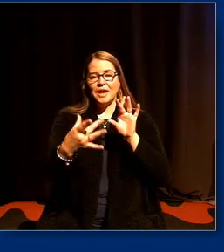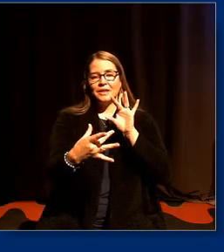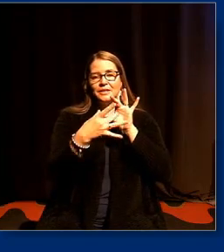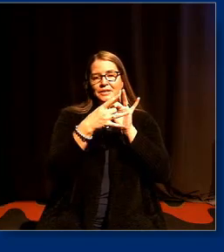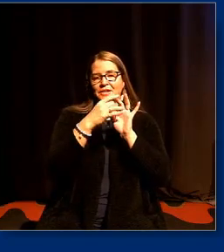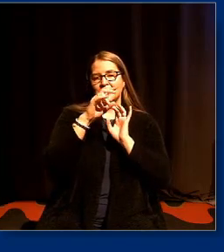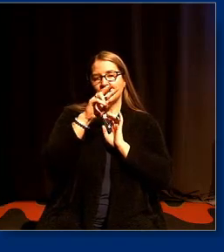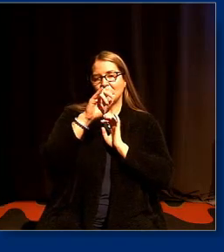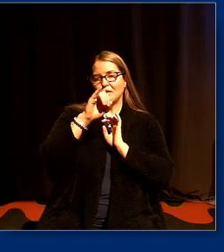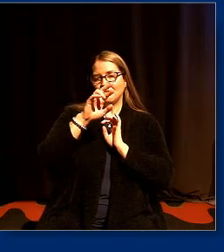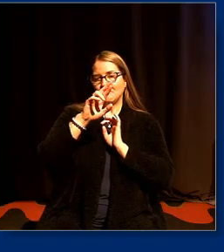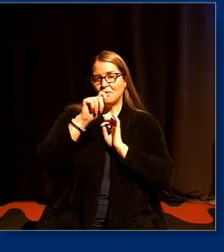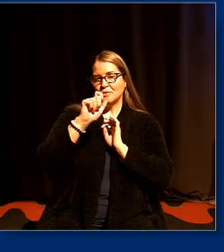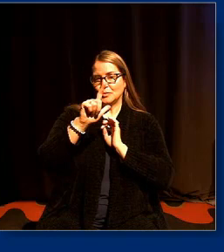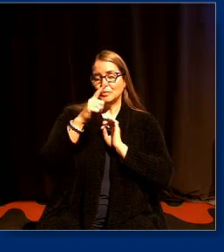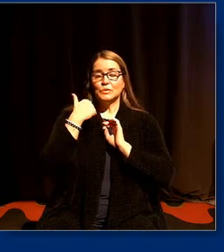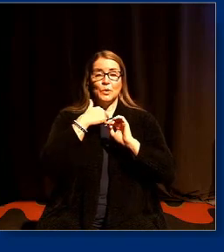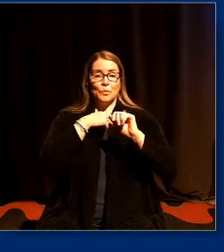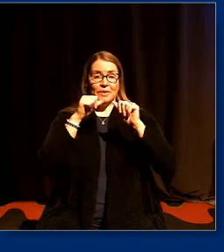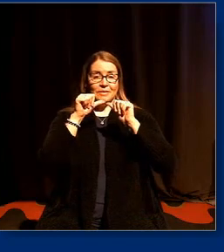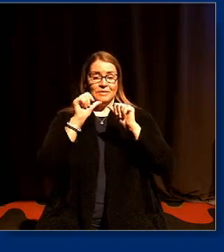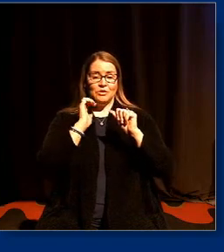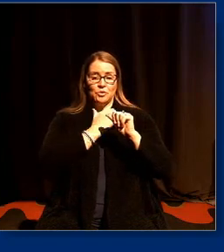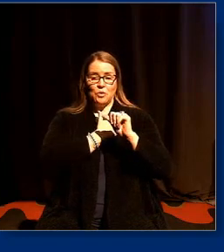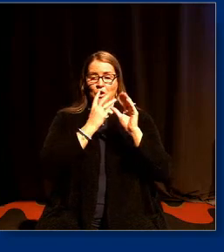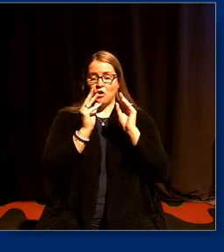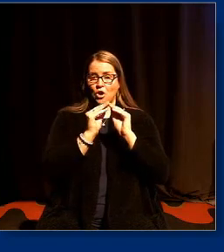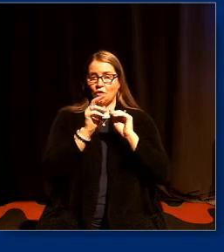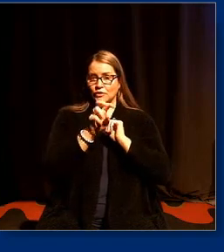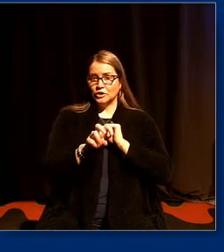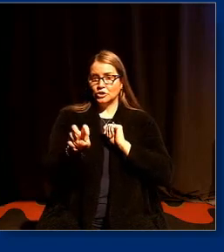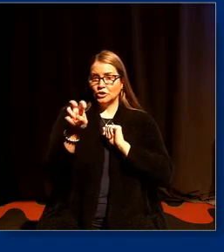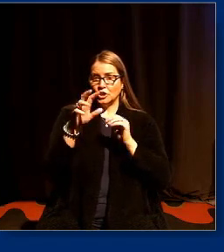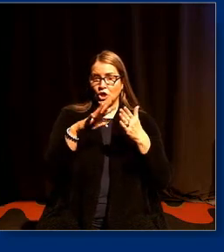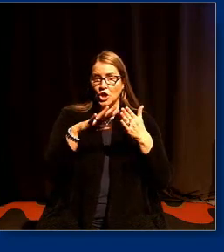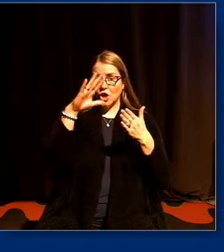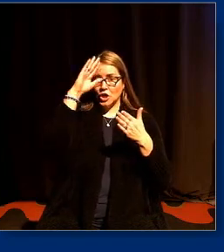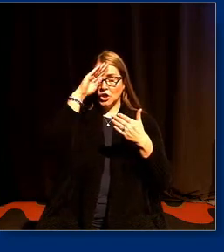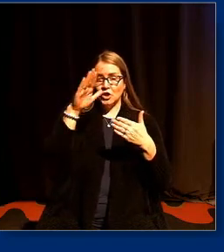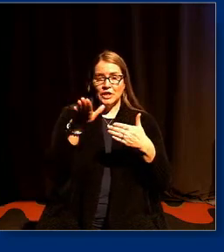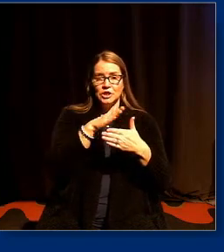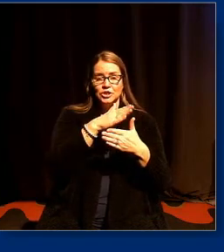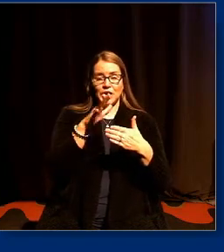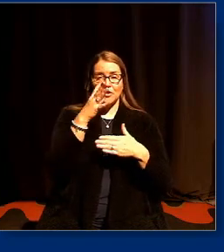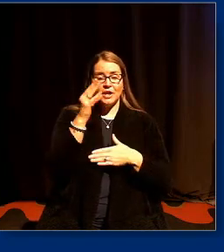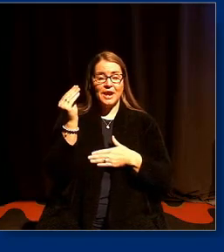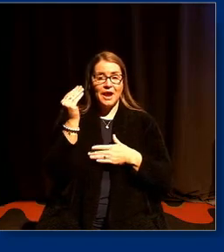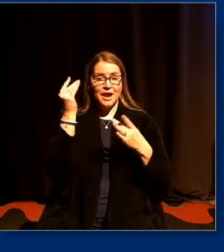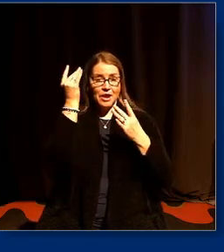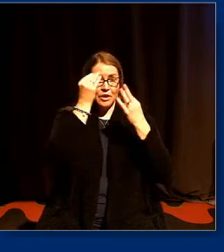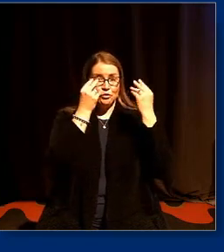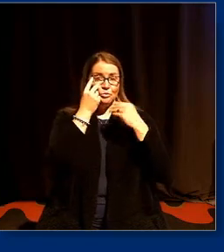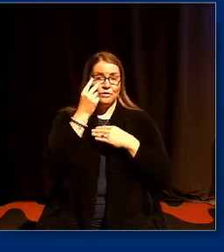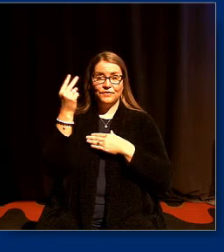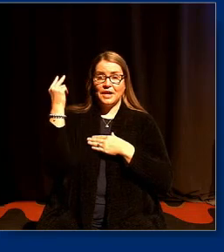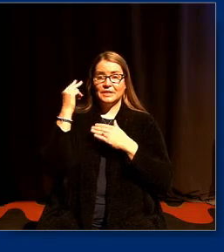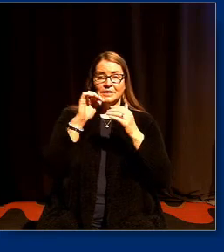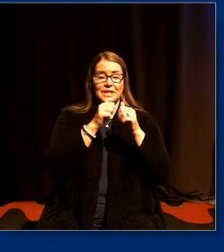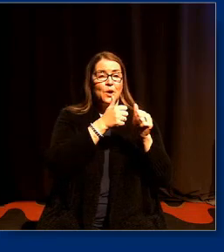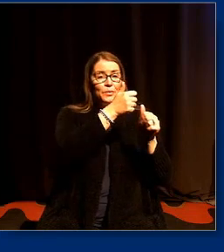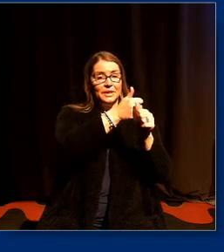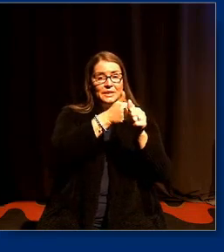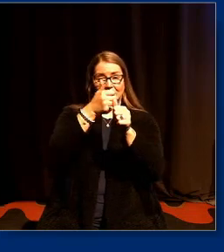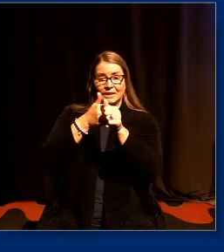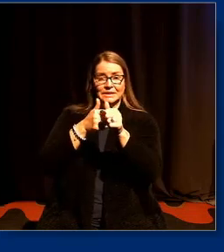as we continue our conference journey learning sharing and reflecting how we each individually